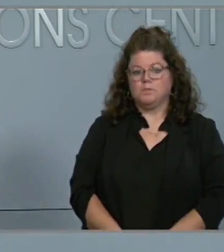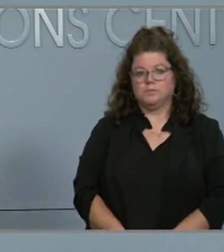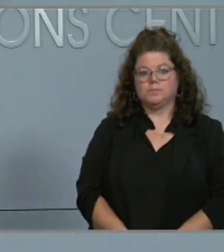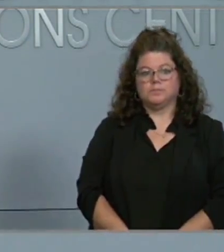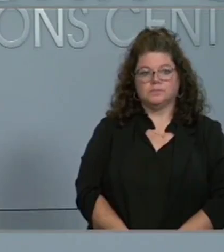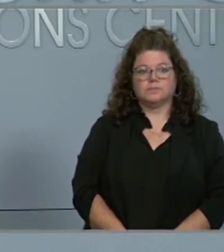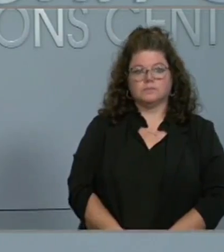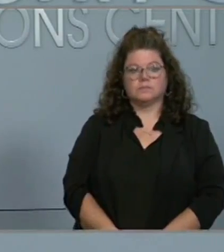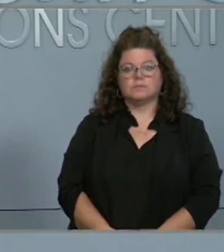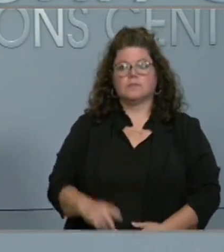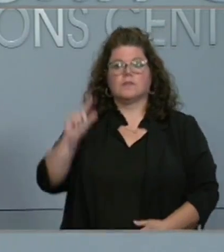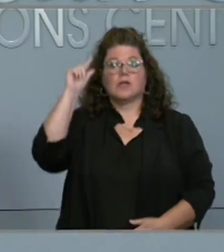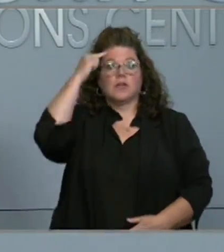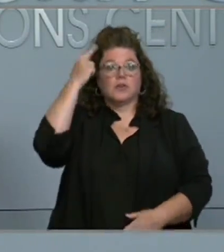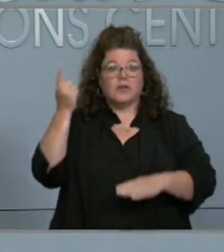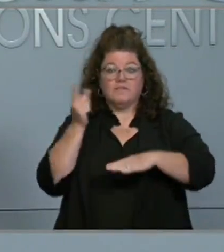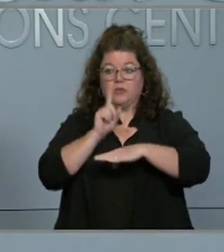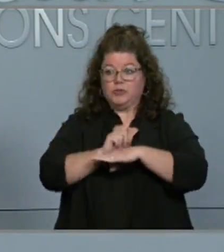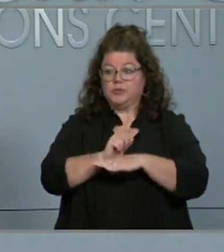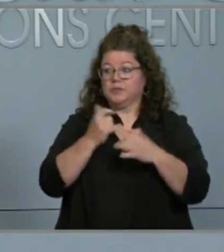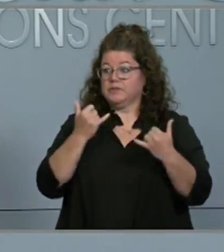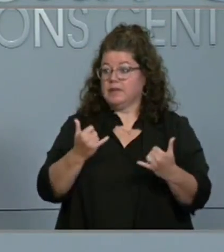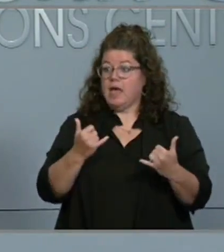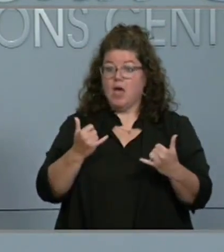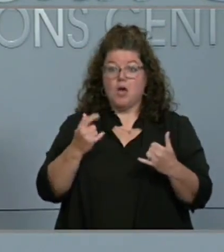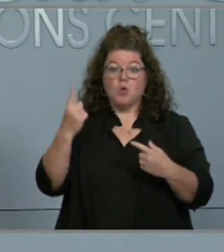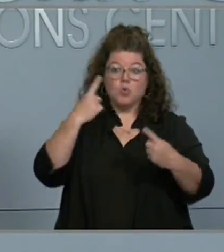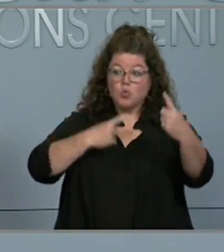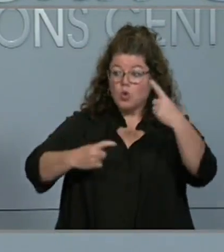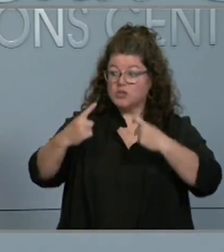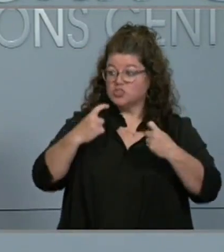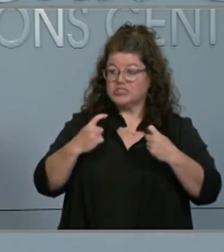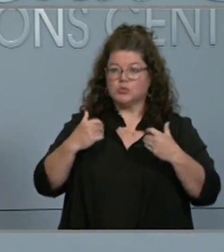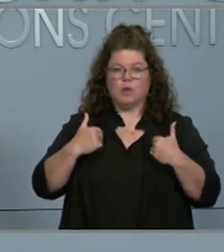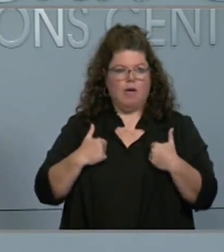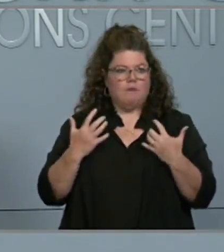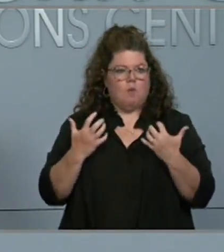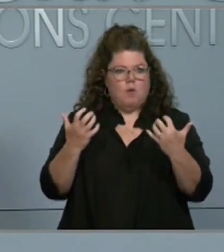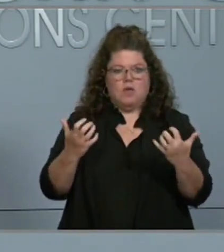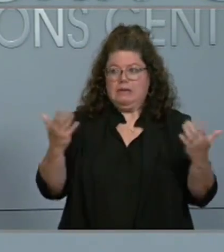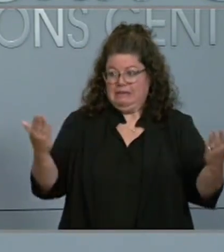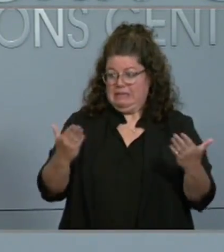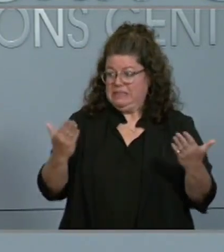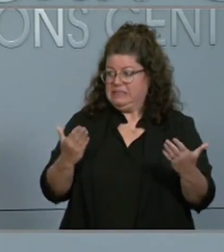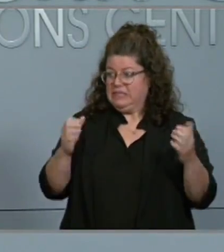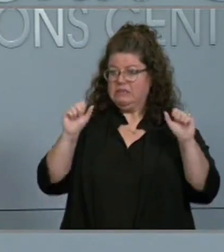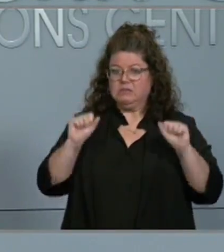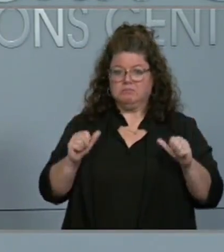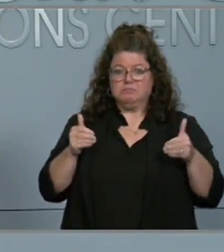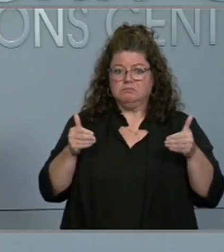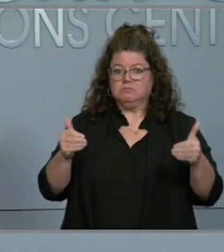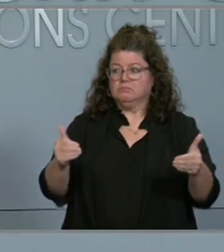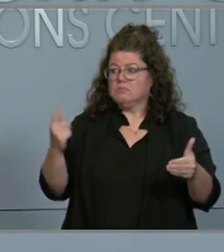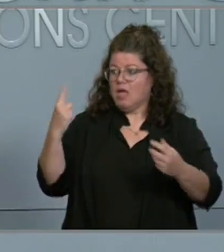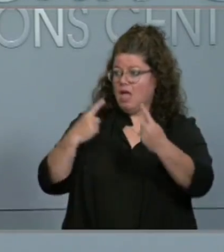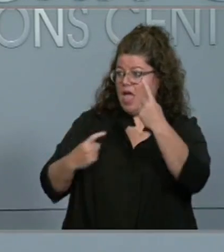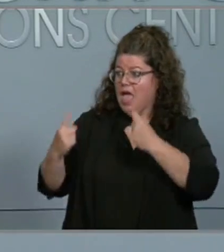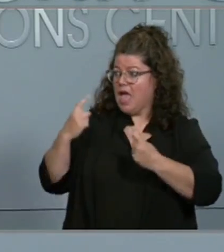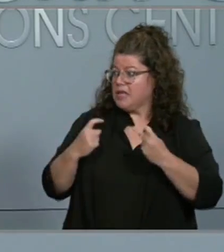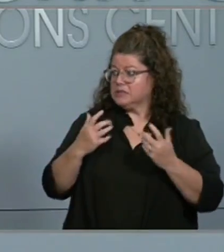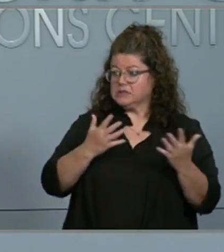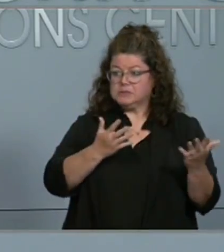Okay, first, if there are any questions from people in the audience, we'll be glad to take them over here at this mic, if you'd like to.